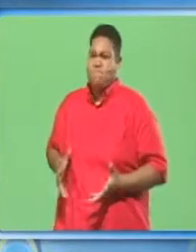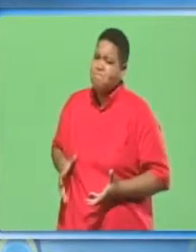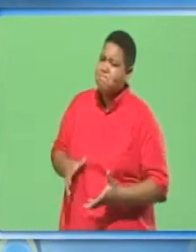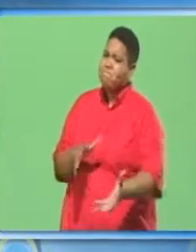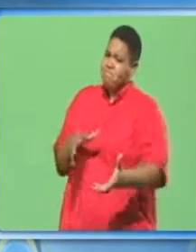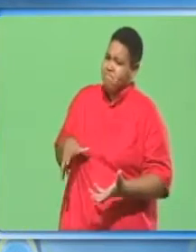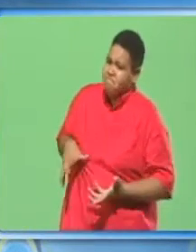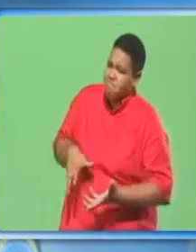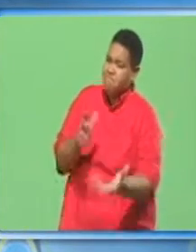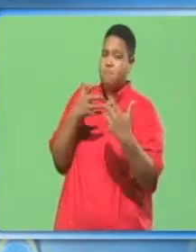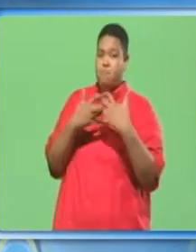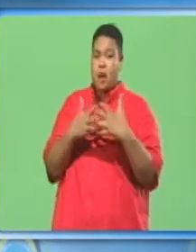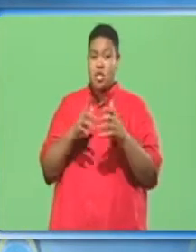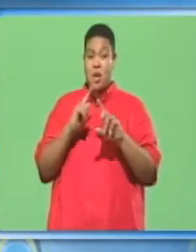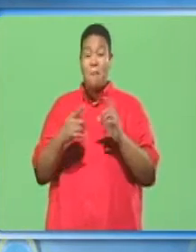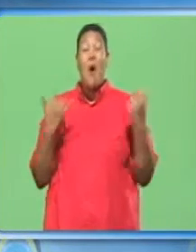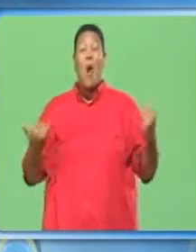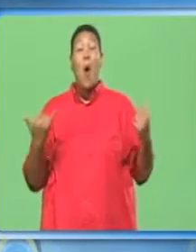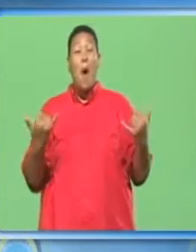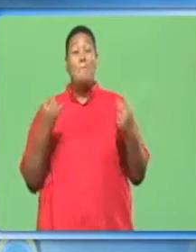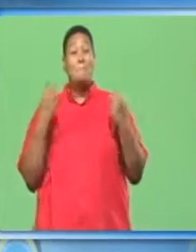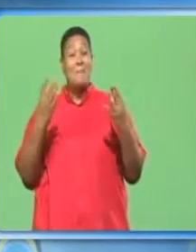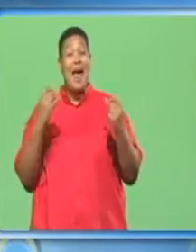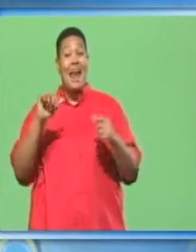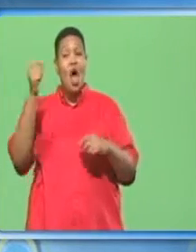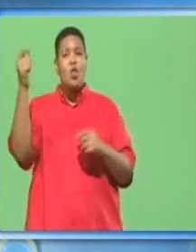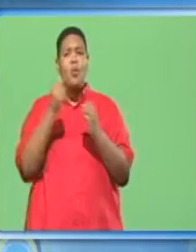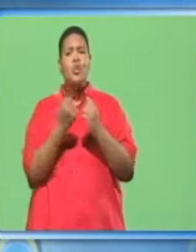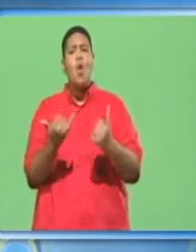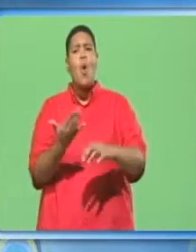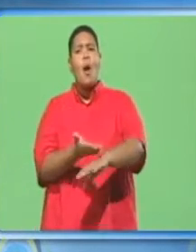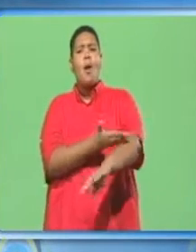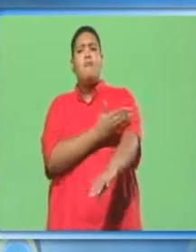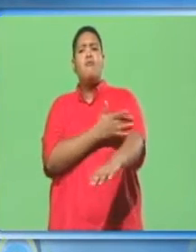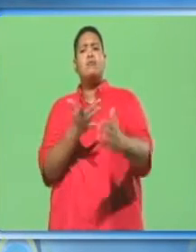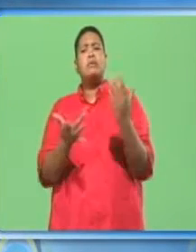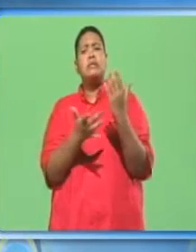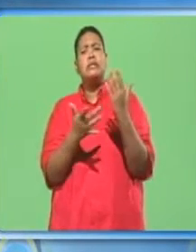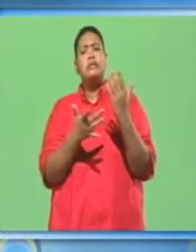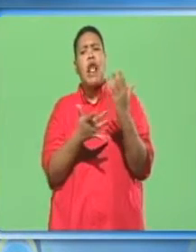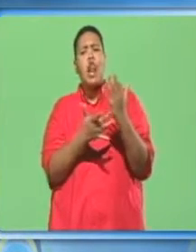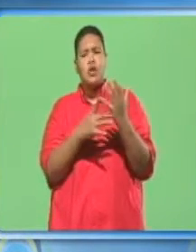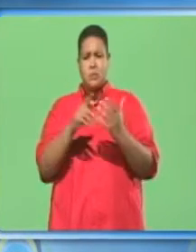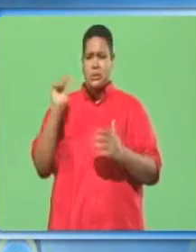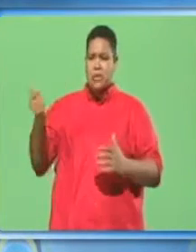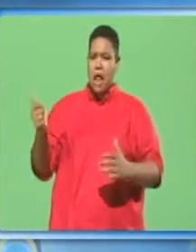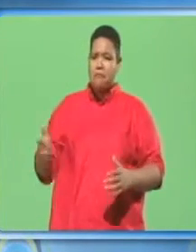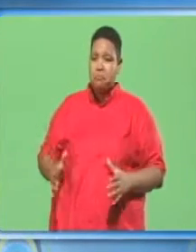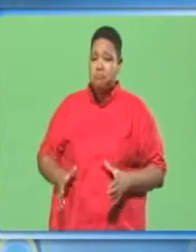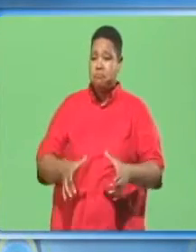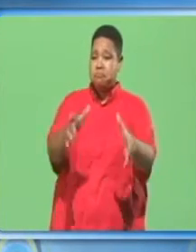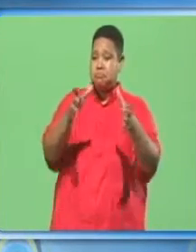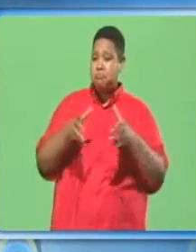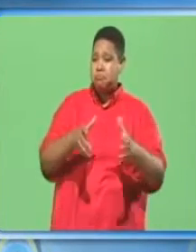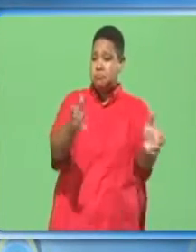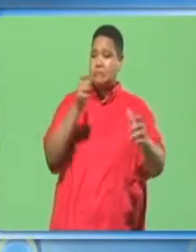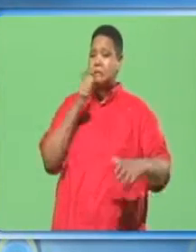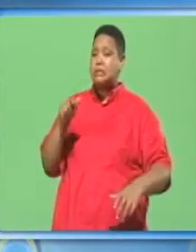machine manually, but there are many others with improved technologies which automatically feed the wood.